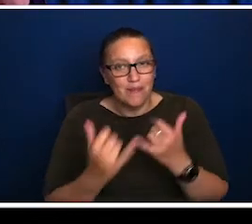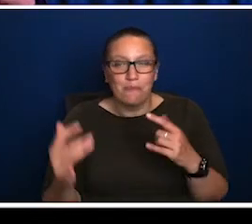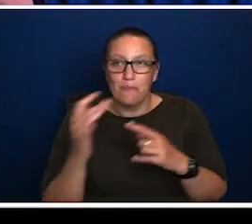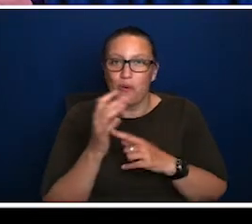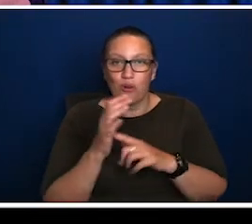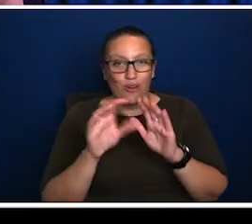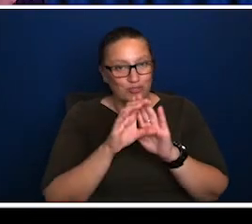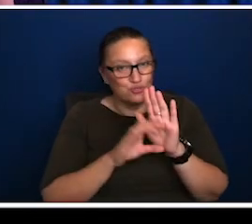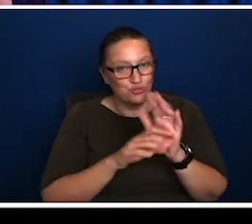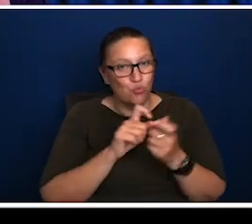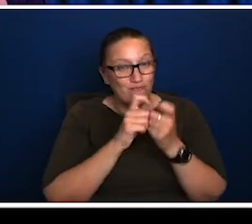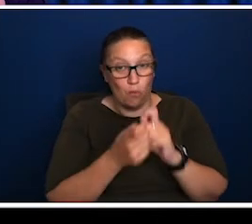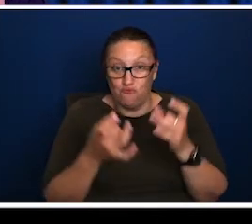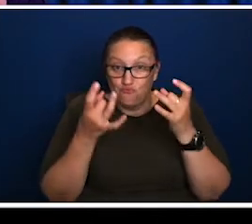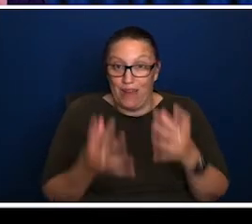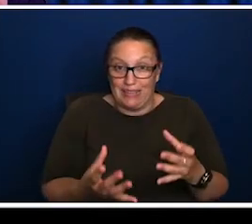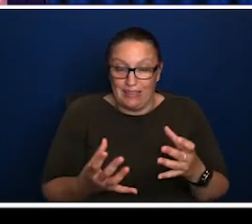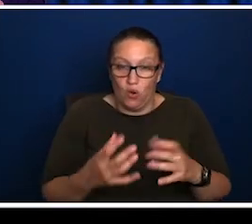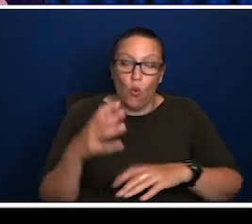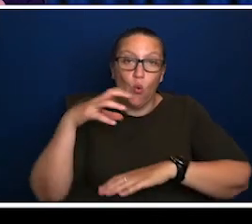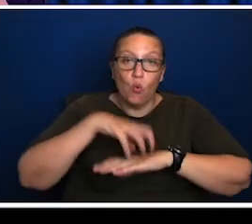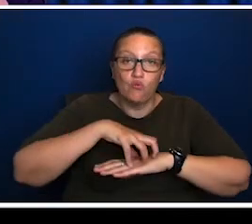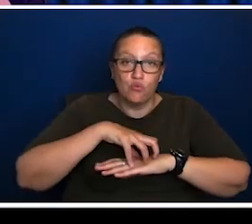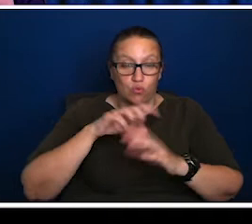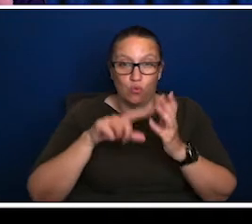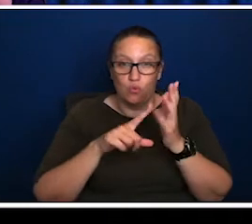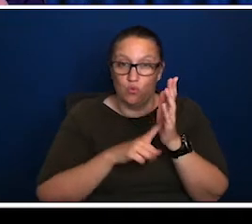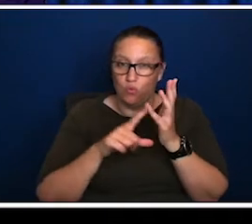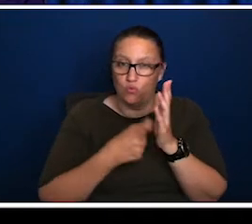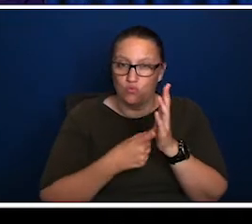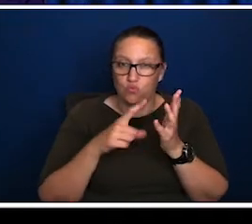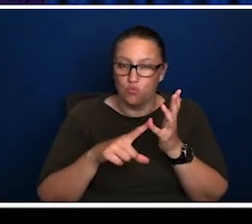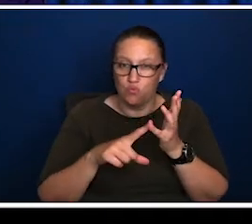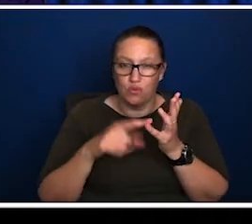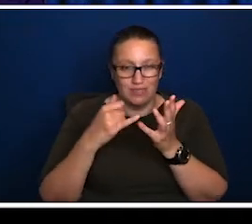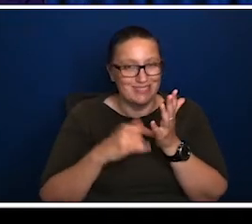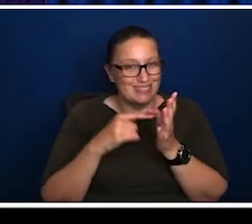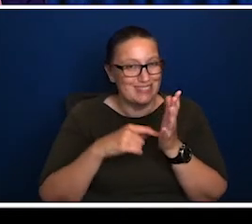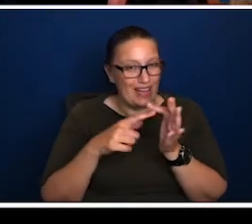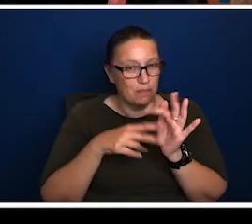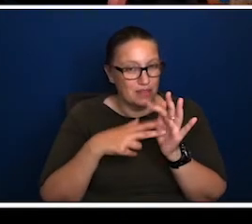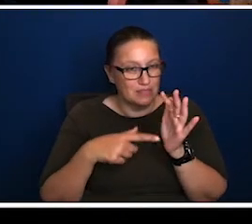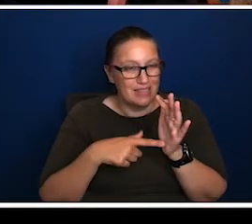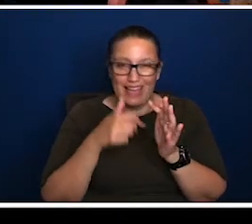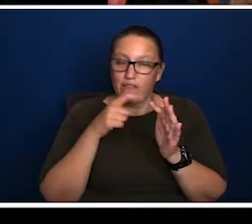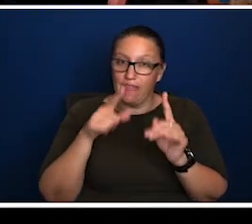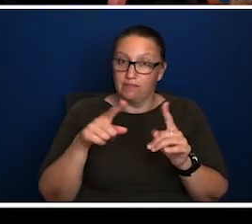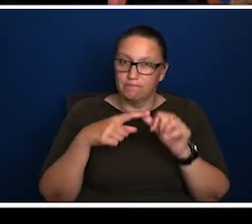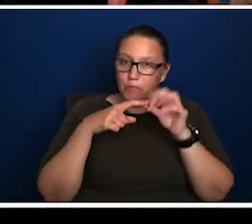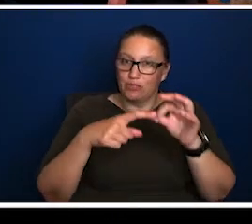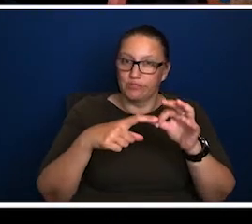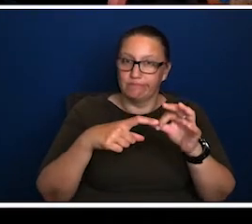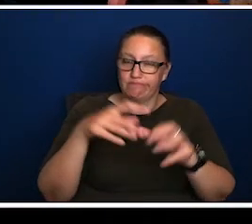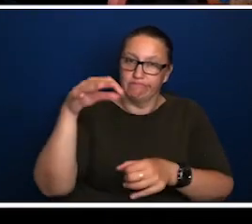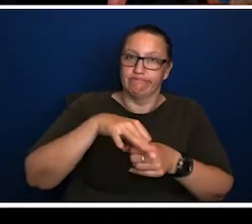do have a very, very important constitutional reform on the table, which is the Uluru Statement. And I think if we could get that voice